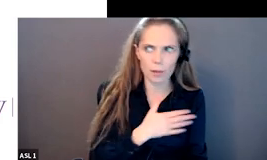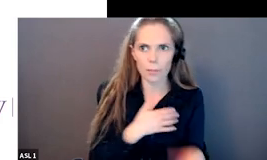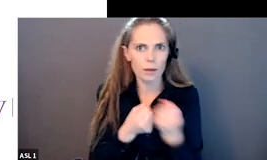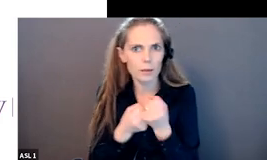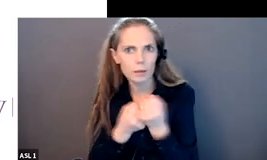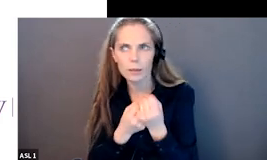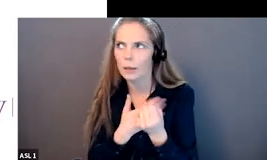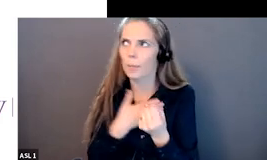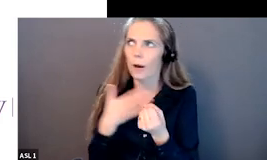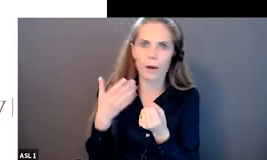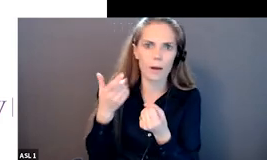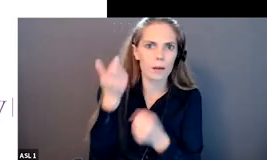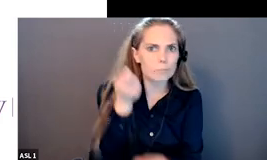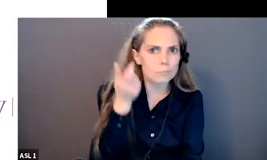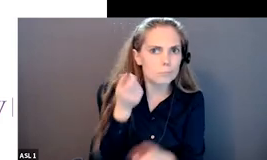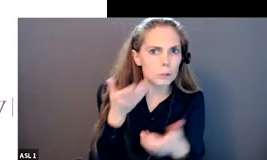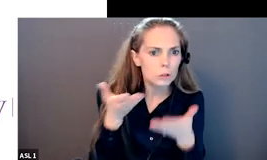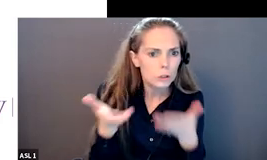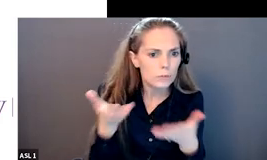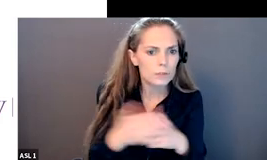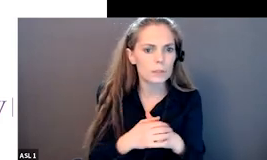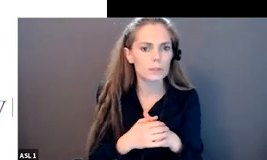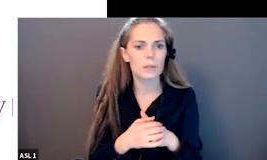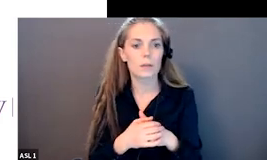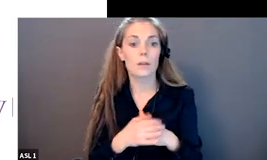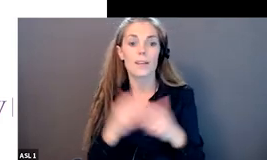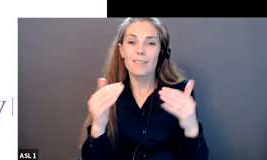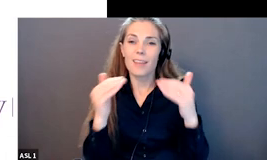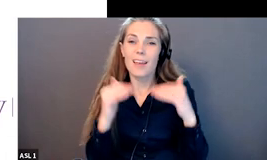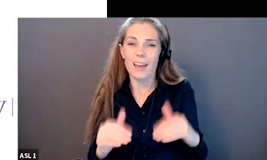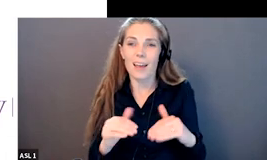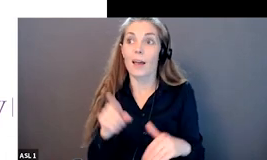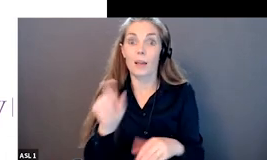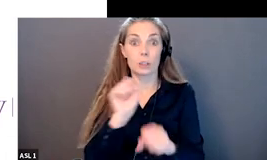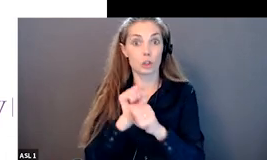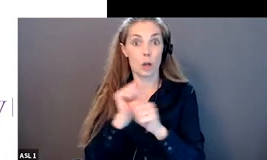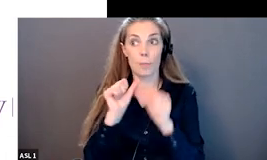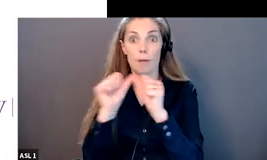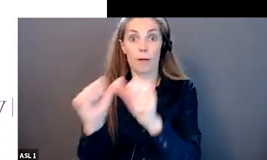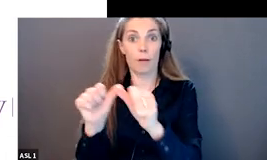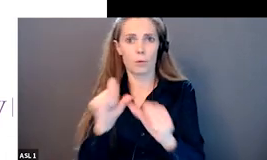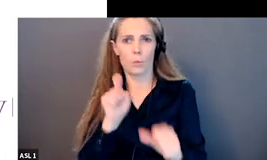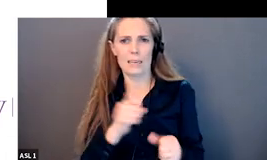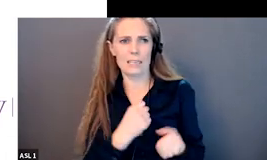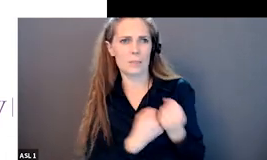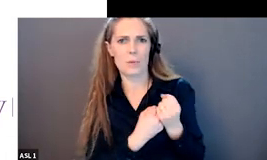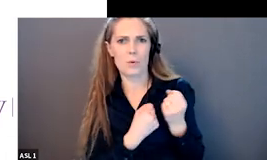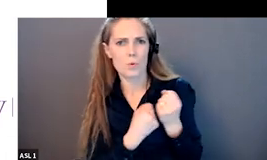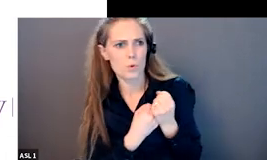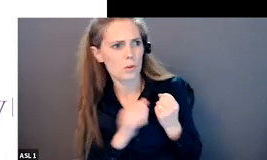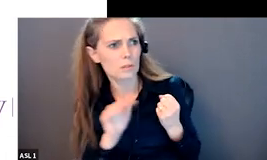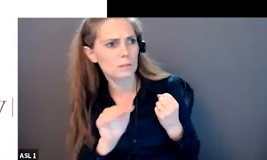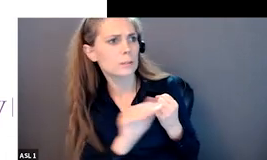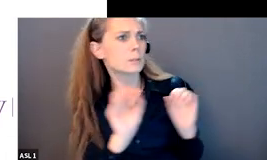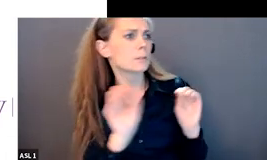needed to be able to keep their jobs or difficulty accessing necessities like stable housing food child care and reliable